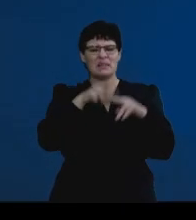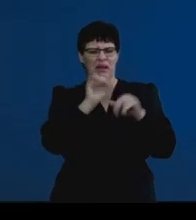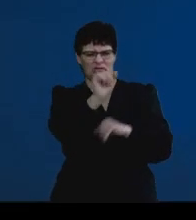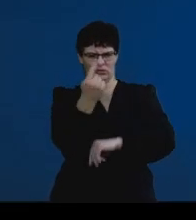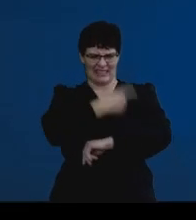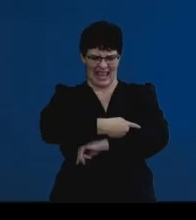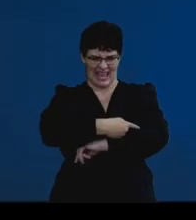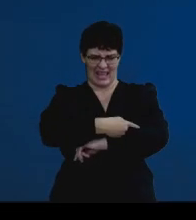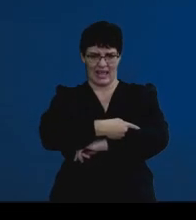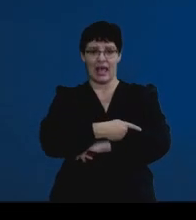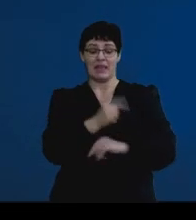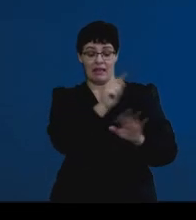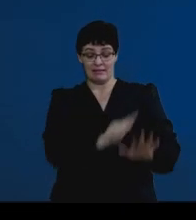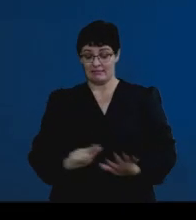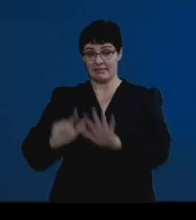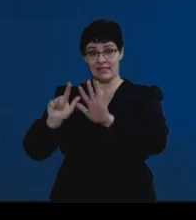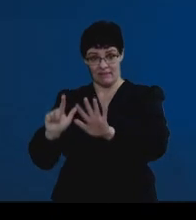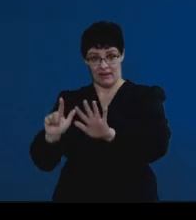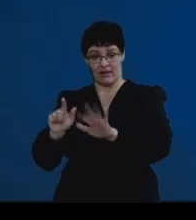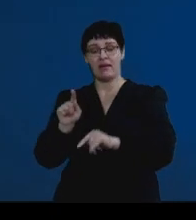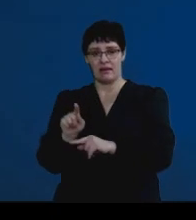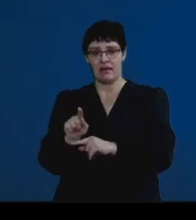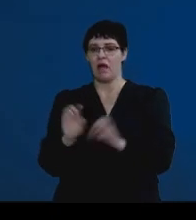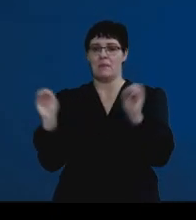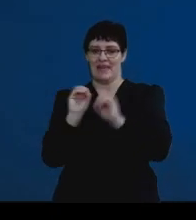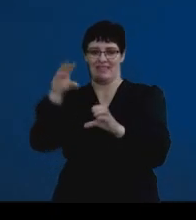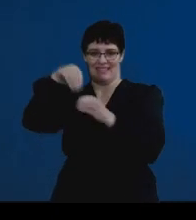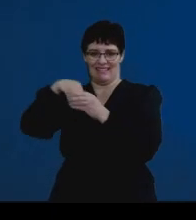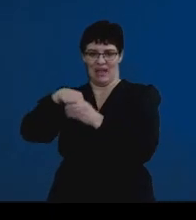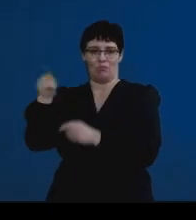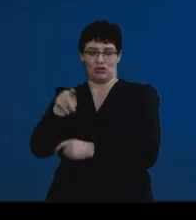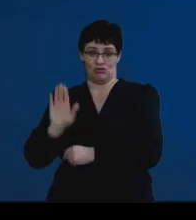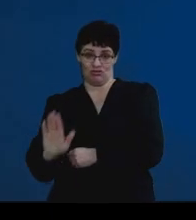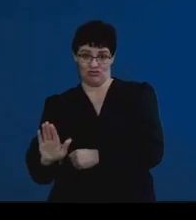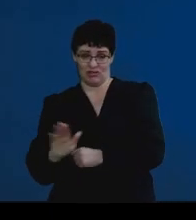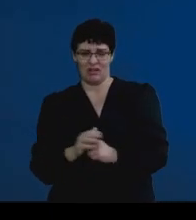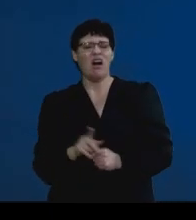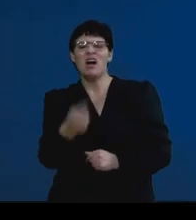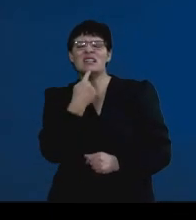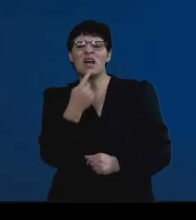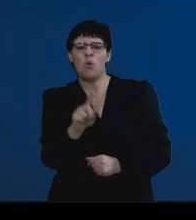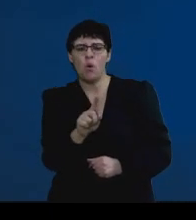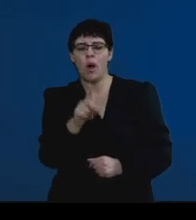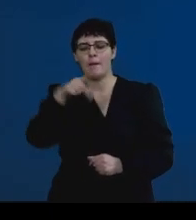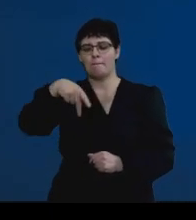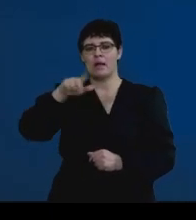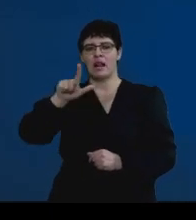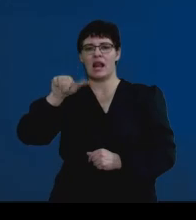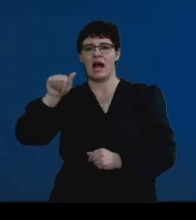will find there are seven that contain no progesterone. And we refer to these as your placebos.